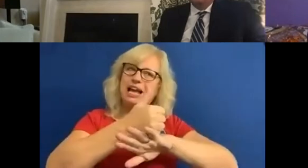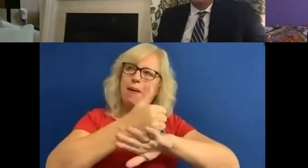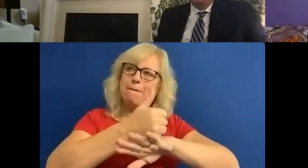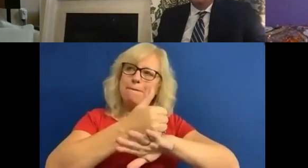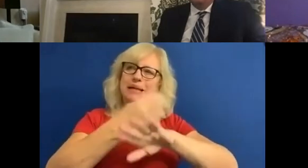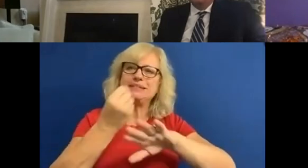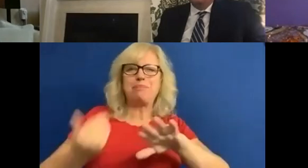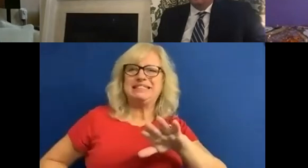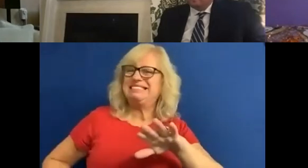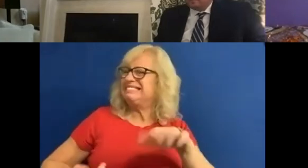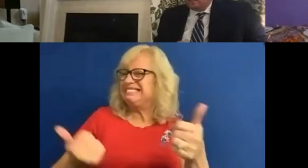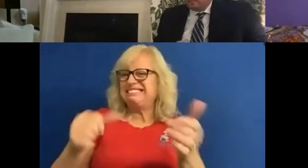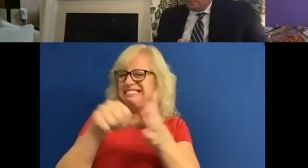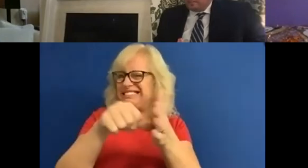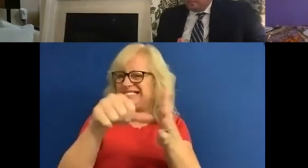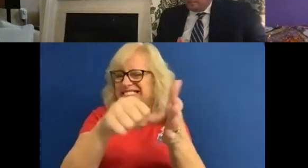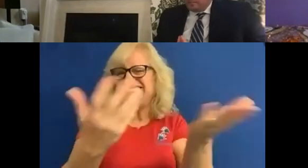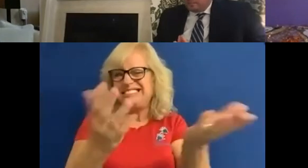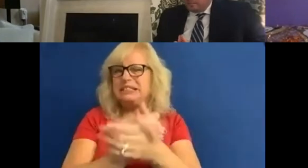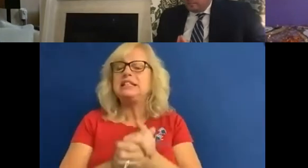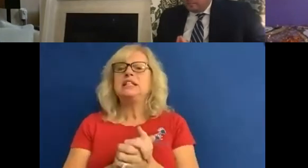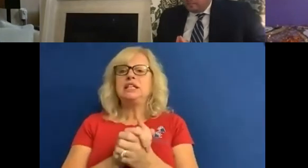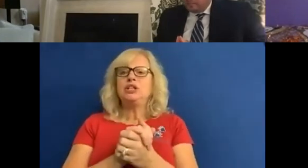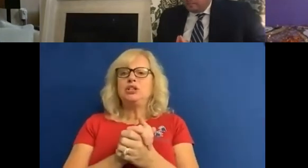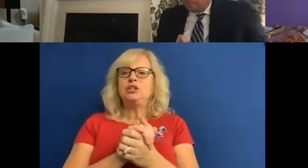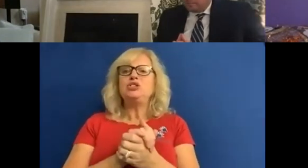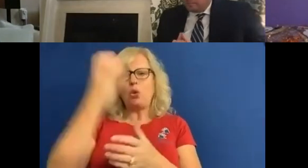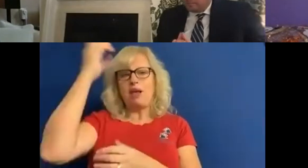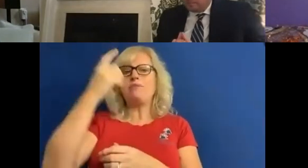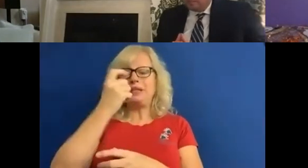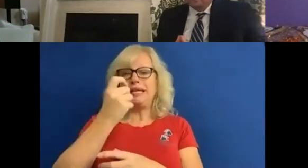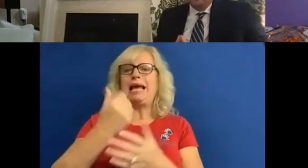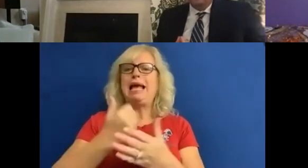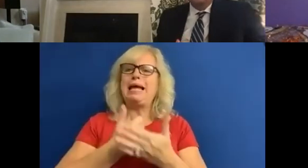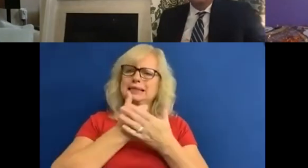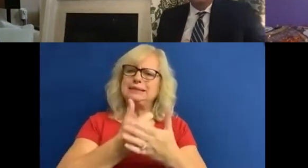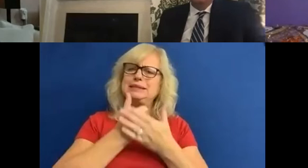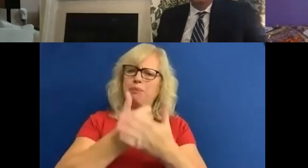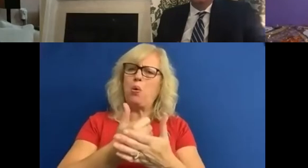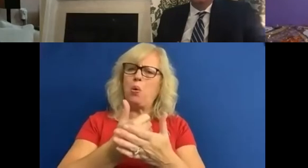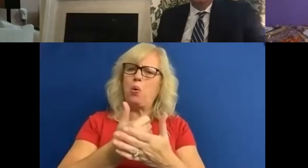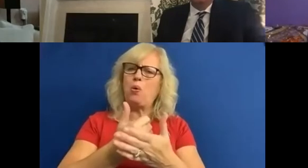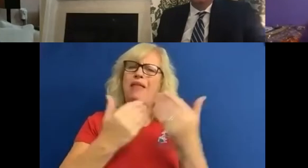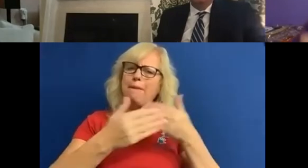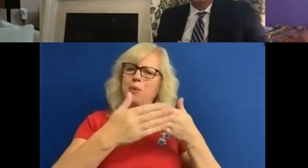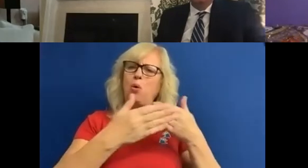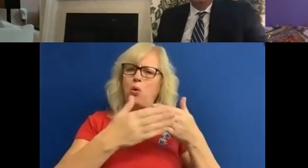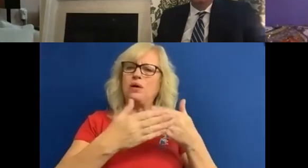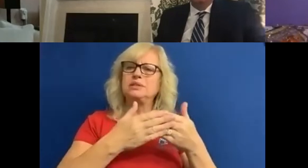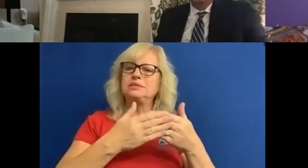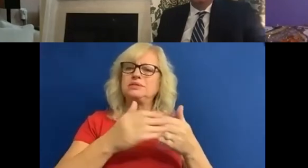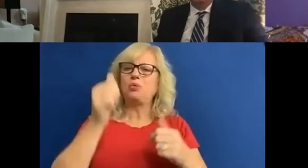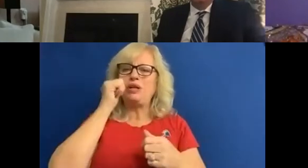do a great deal more to support the whole reducing the employment gap, which we know the disability employment gap has been